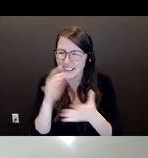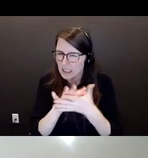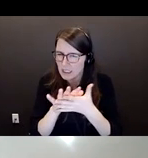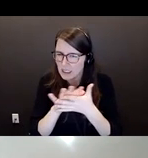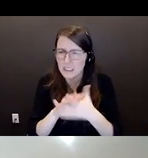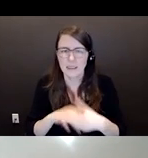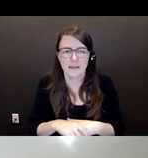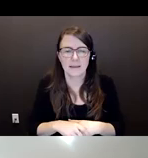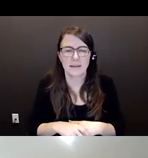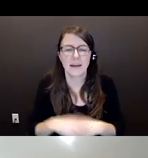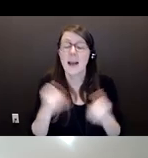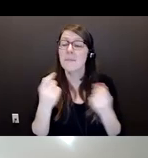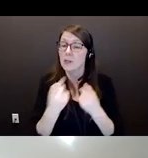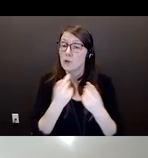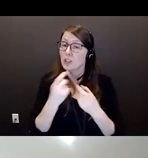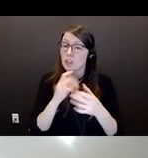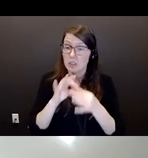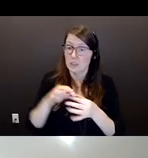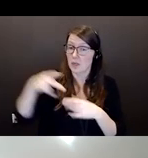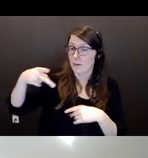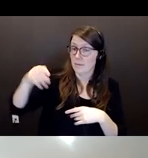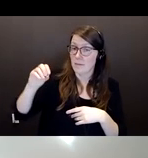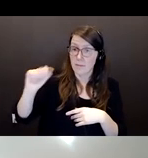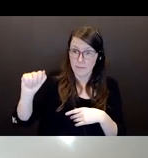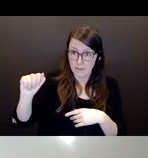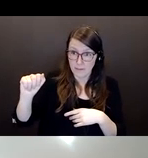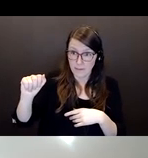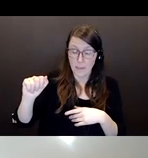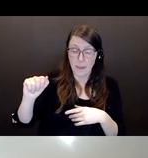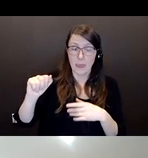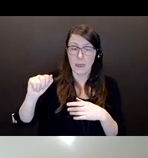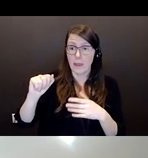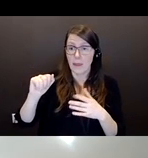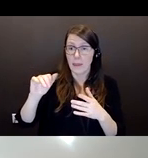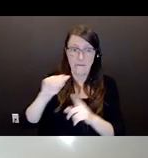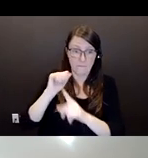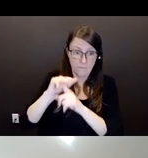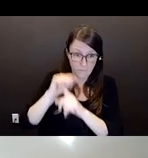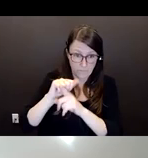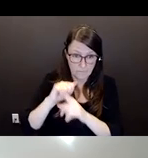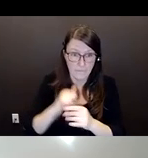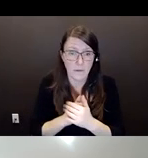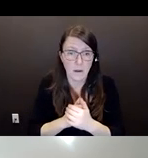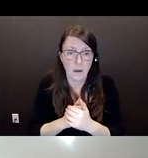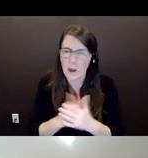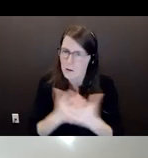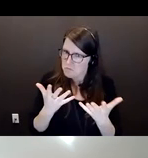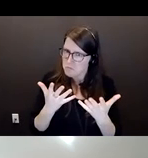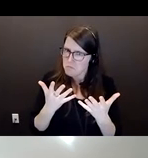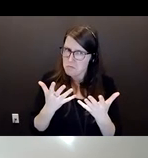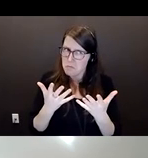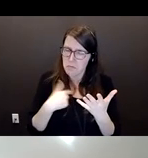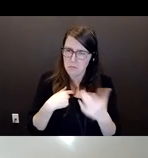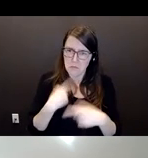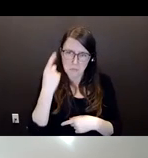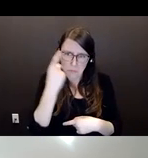uh, so we're getting a lot of questions around, you know, how difficult is it to, um, charge and I'm, and I'm assuming convict around,